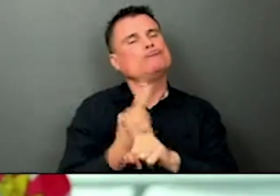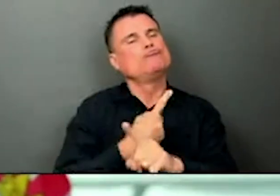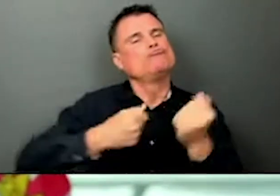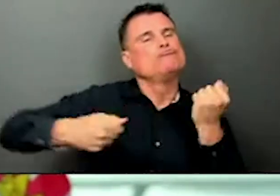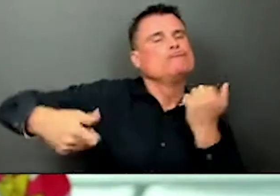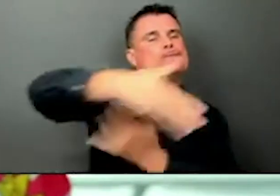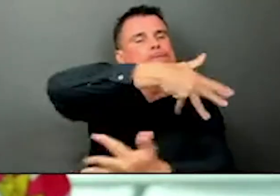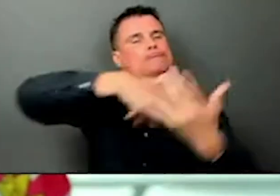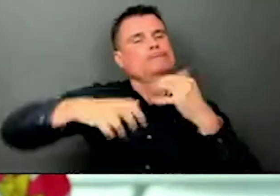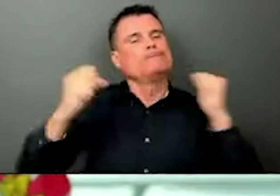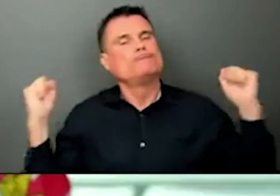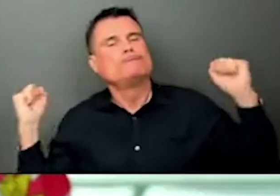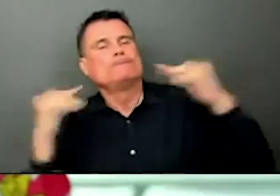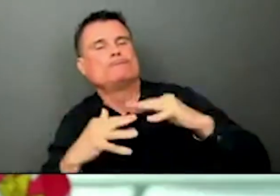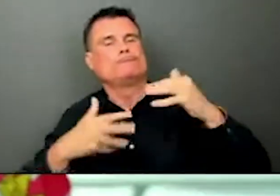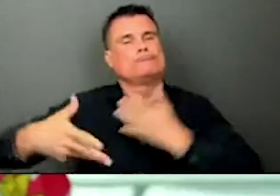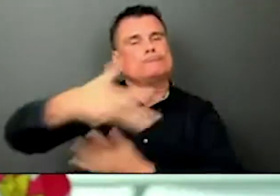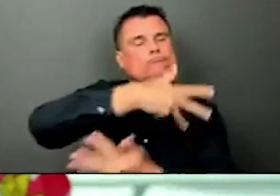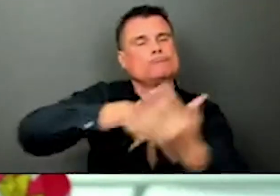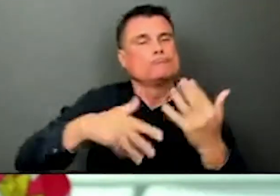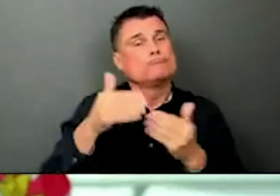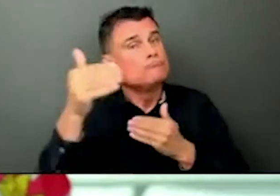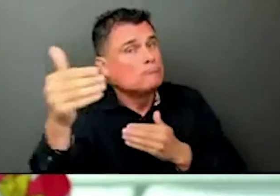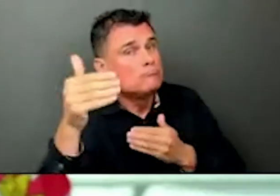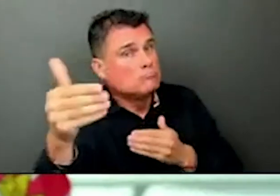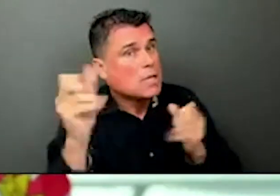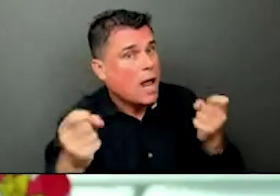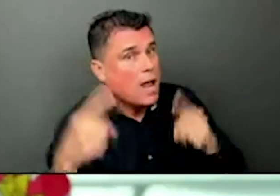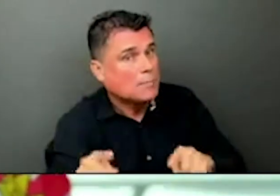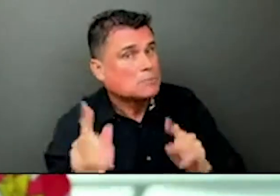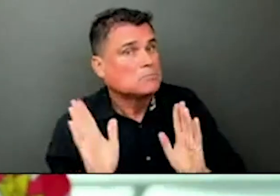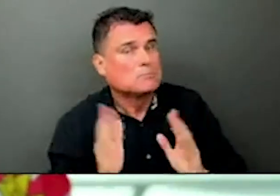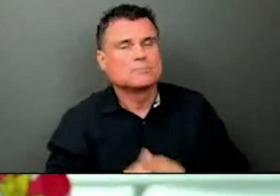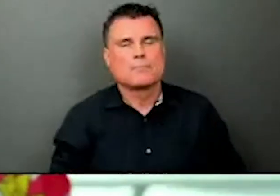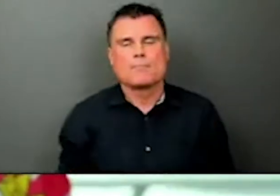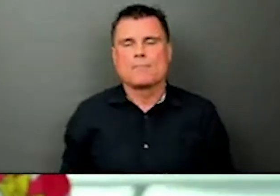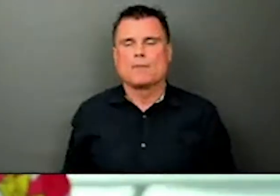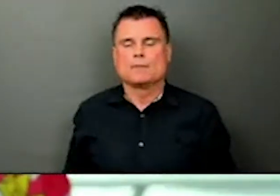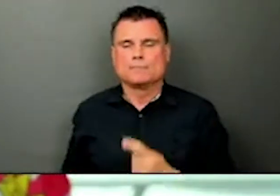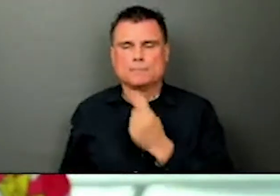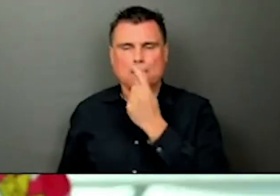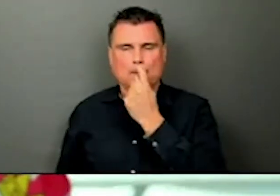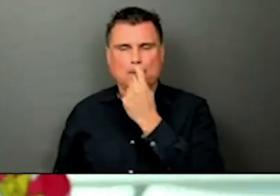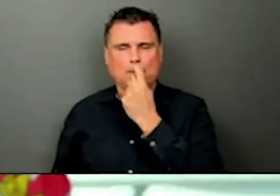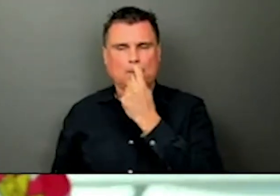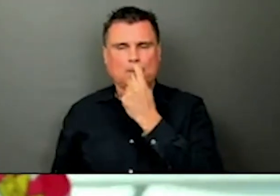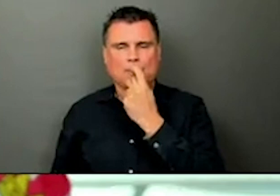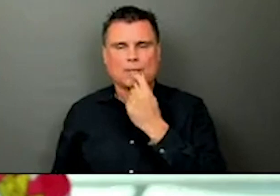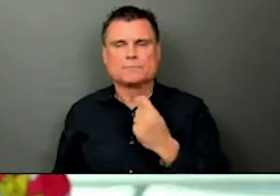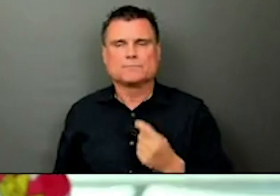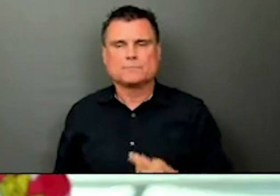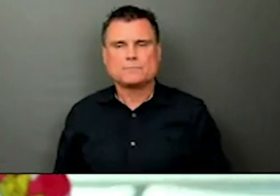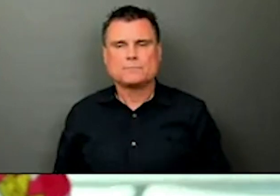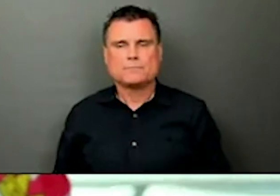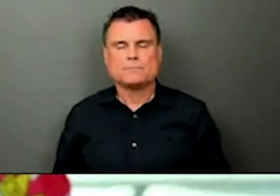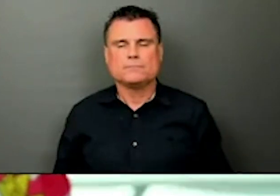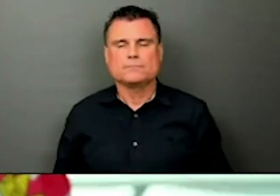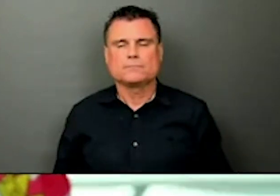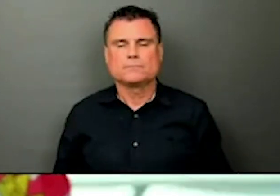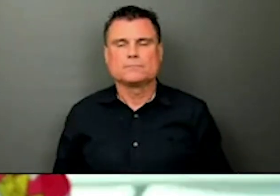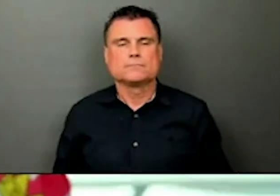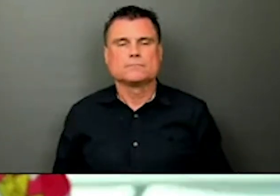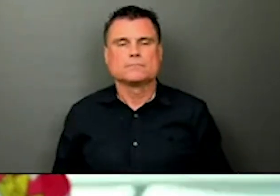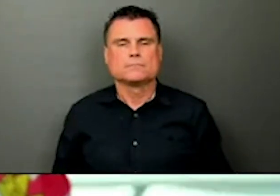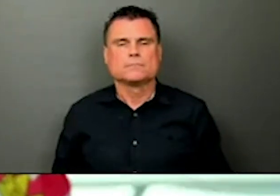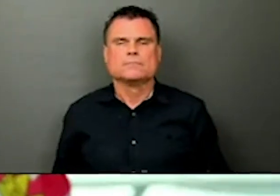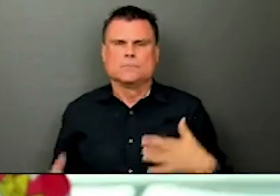monitoring and management will also change. And I would like to share some of those details with you so that we can gain a shared understanding of what those changes